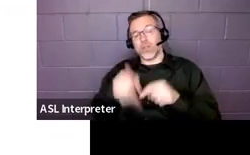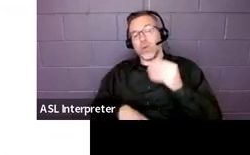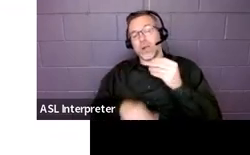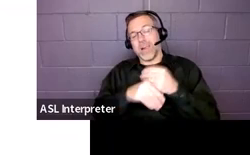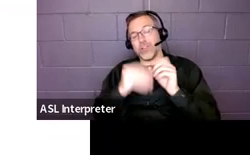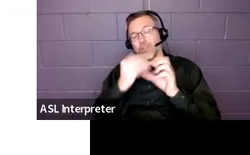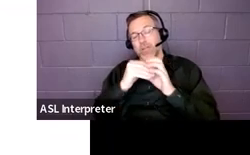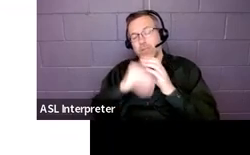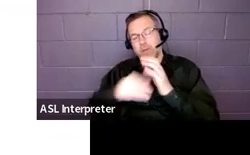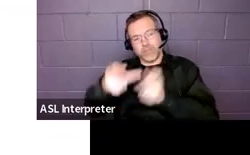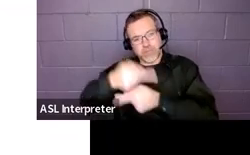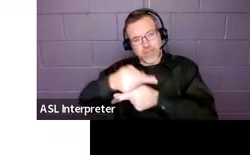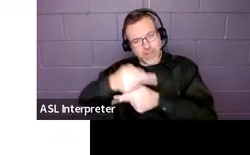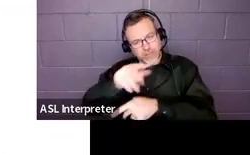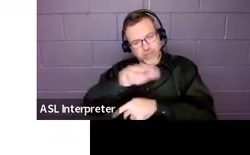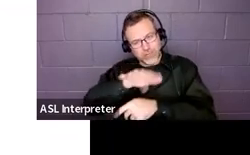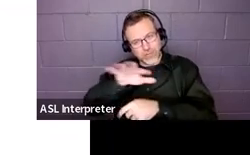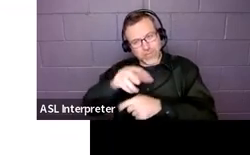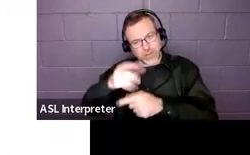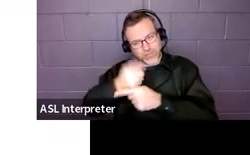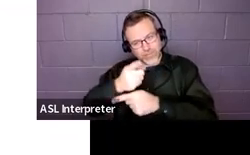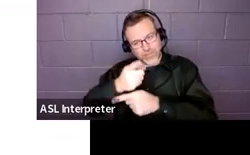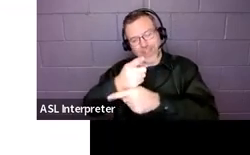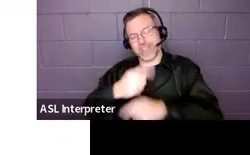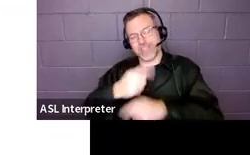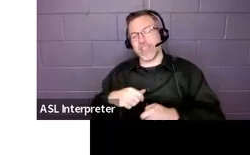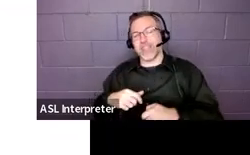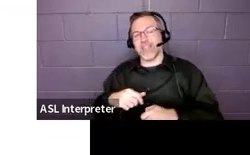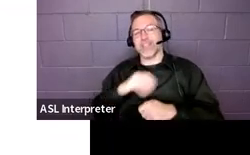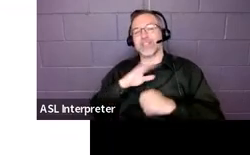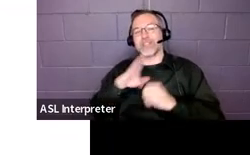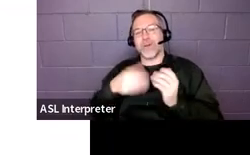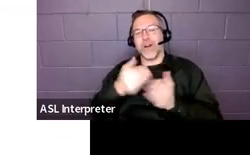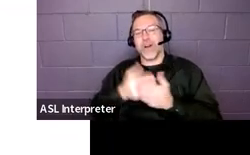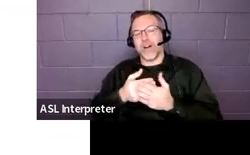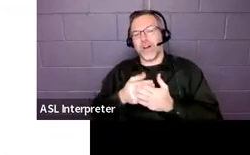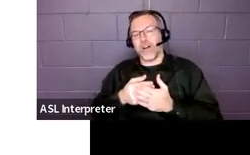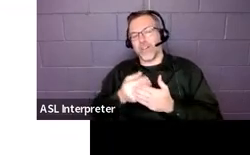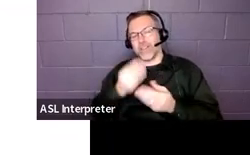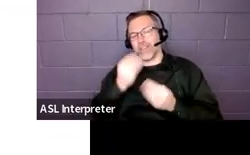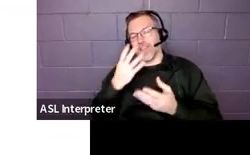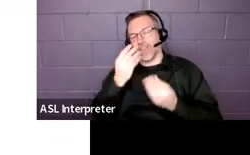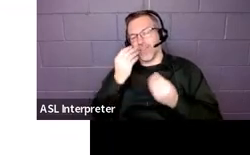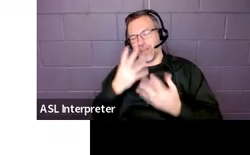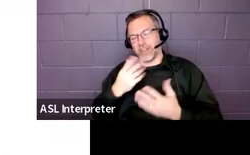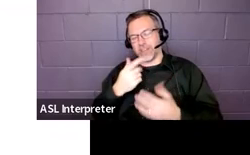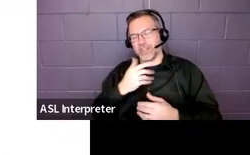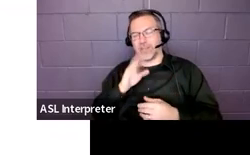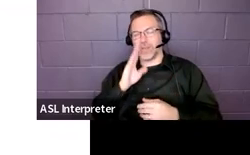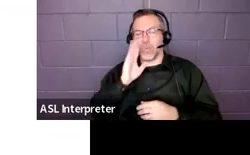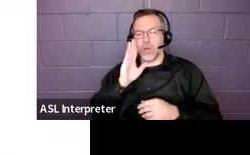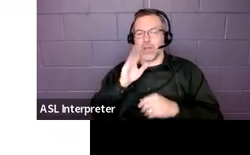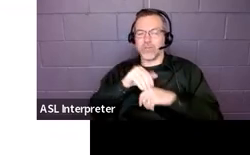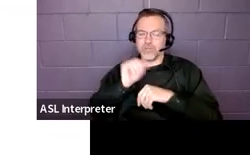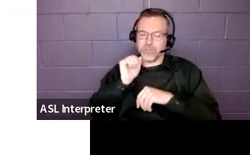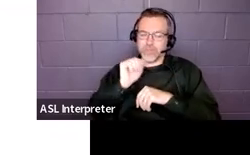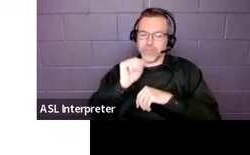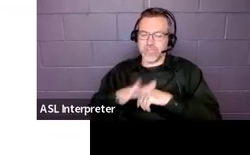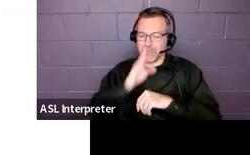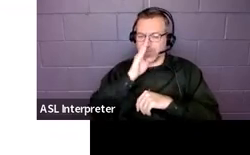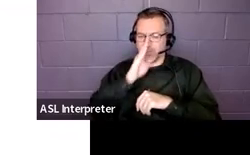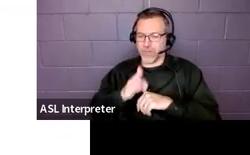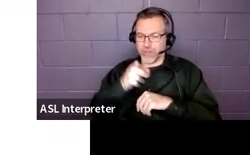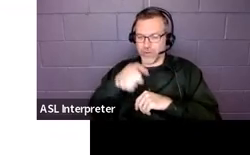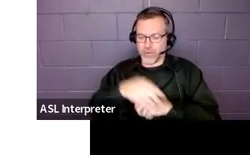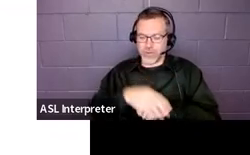just be careful that you spell it correctly so that all of those goodies that Leora talked about at the beginning can get to you. You'll